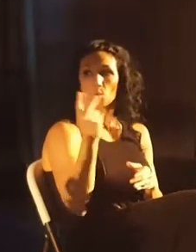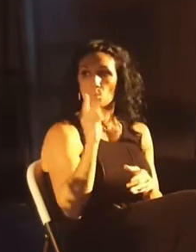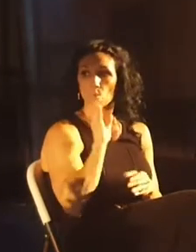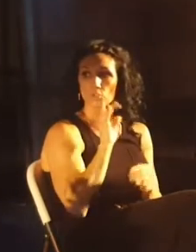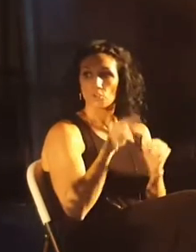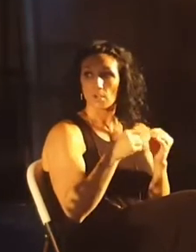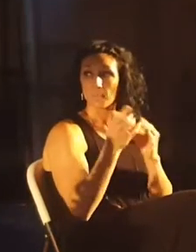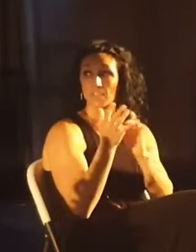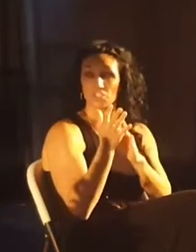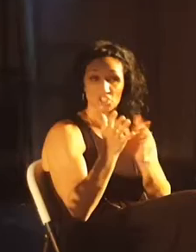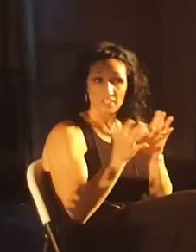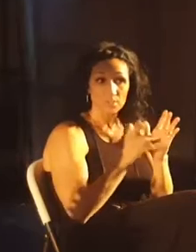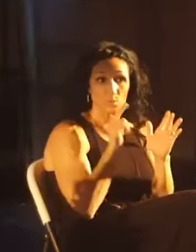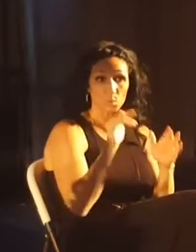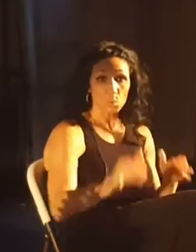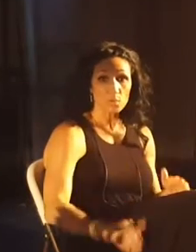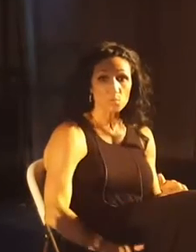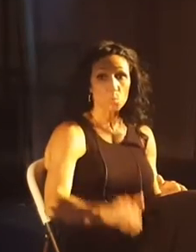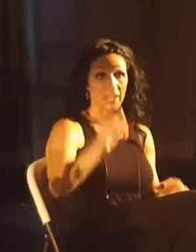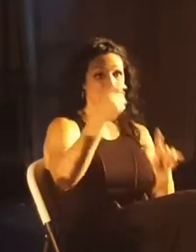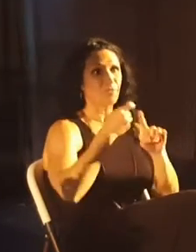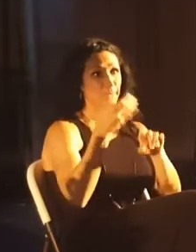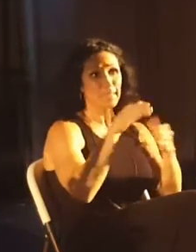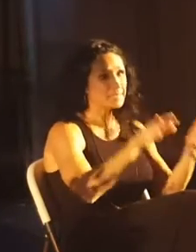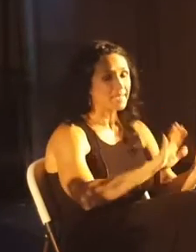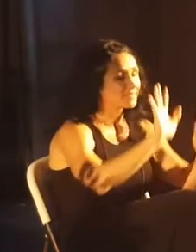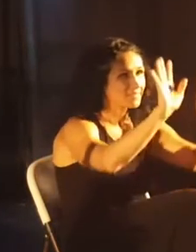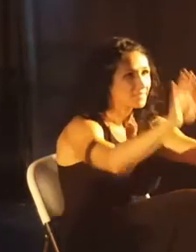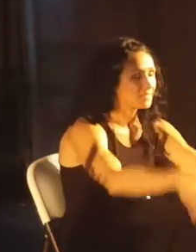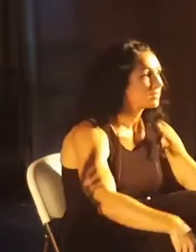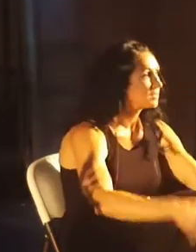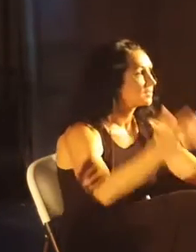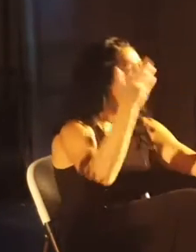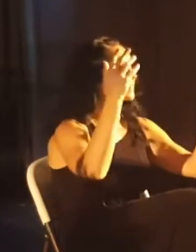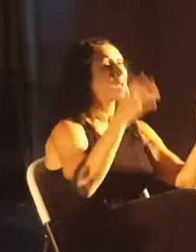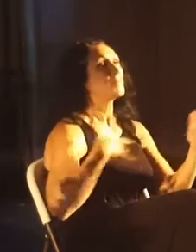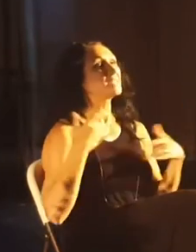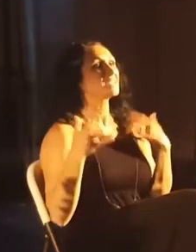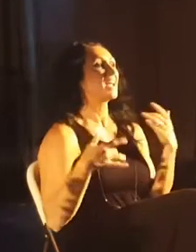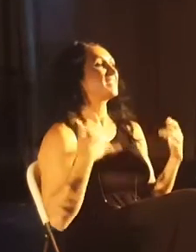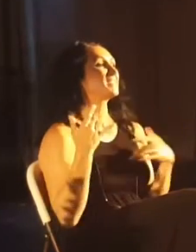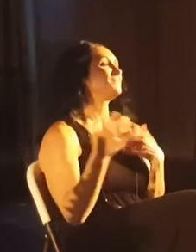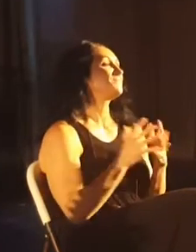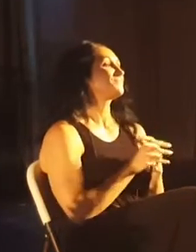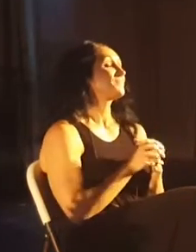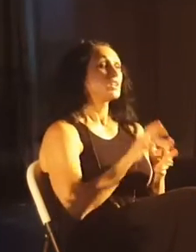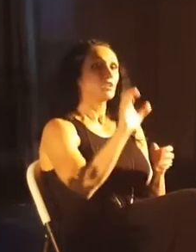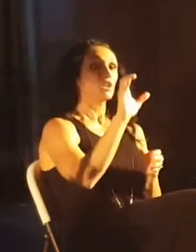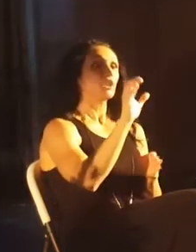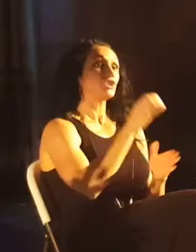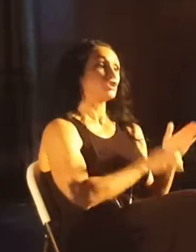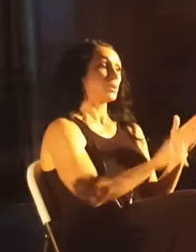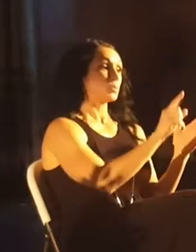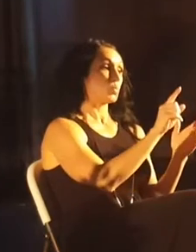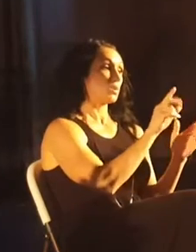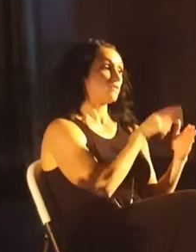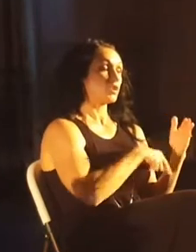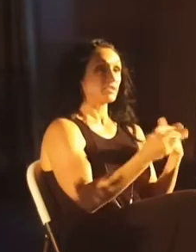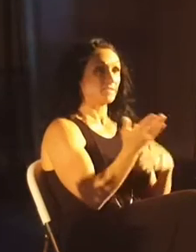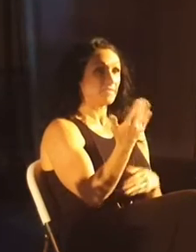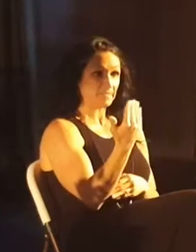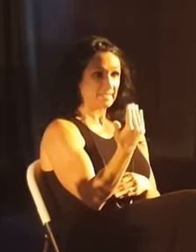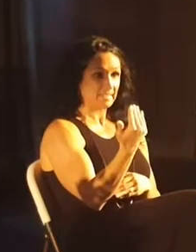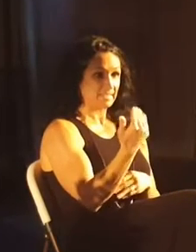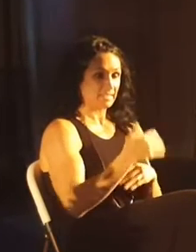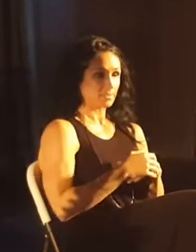we're talking about Jesus who was raised from the dead here, right? He's not, anyway, I would be, I'm excited about it. So Colossians chapter one, verse 15.